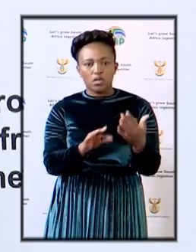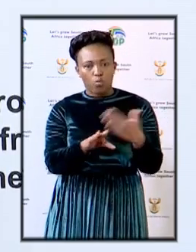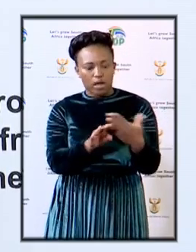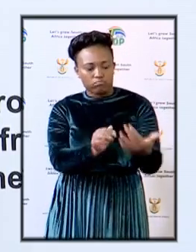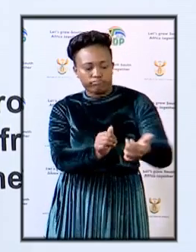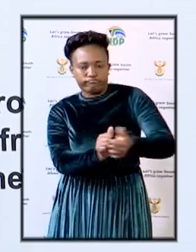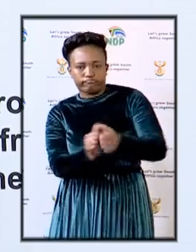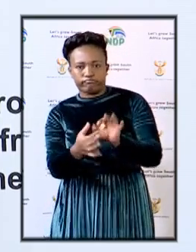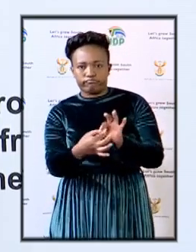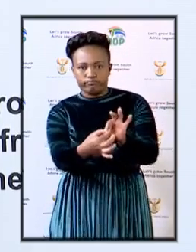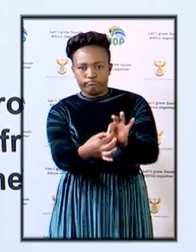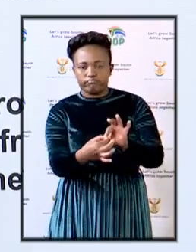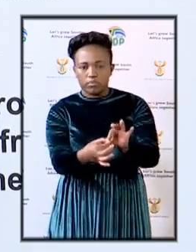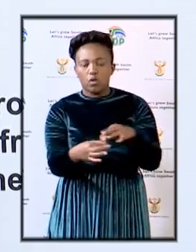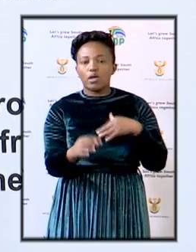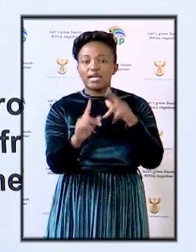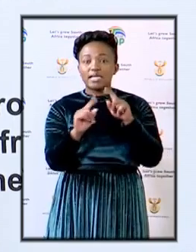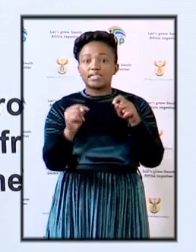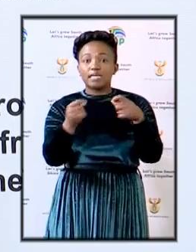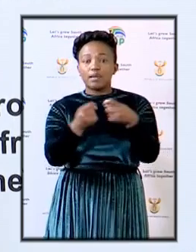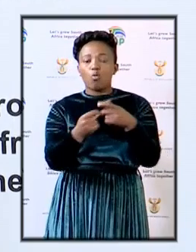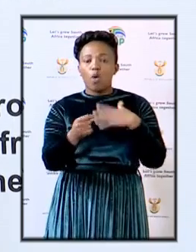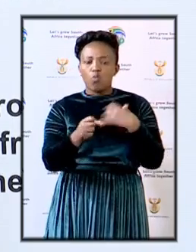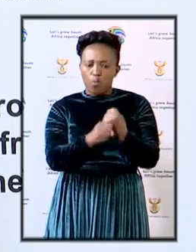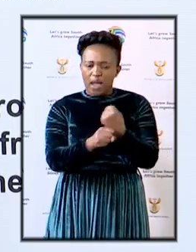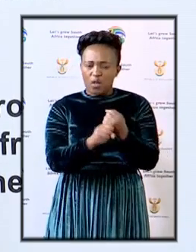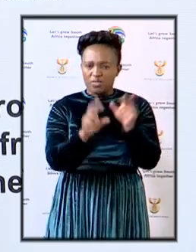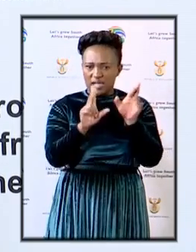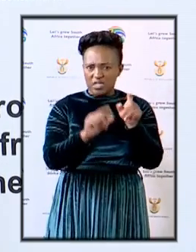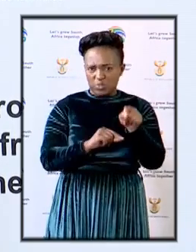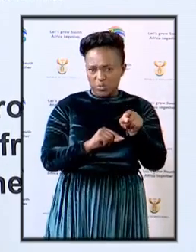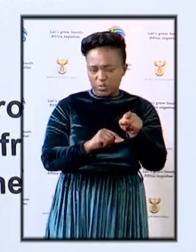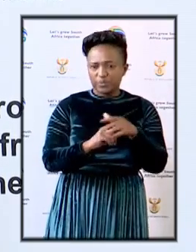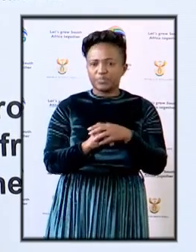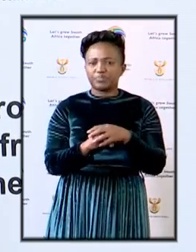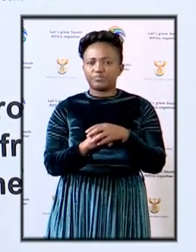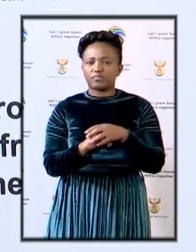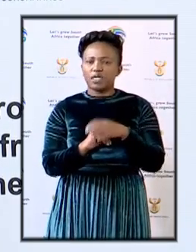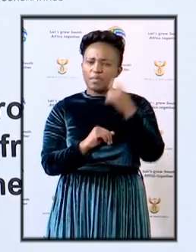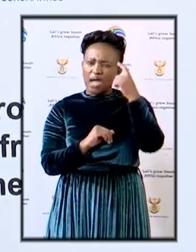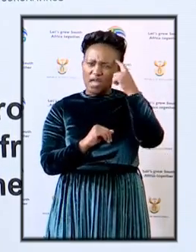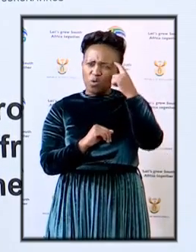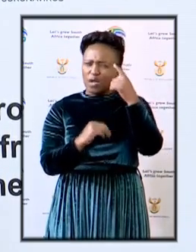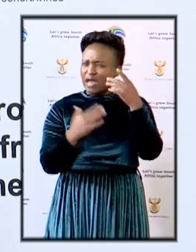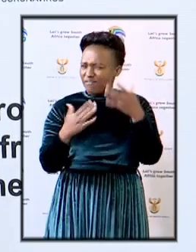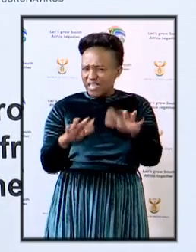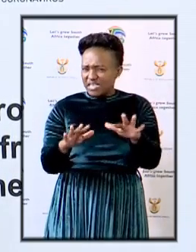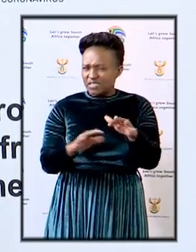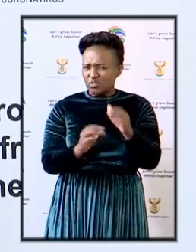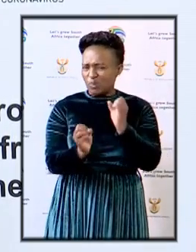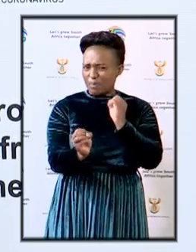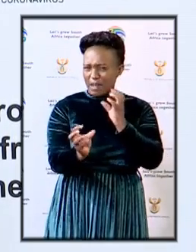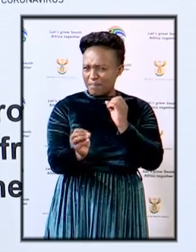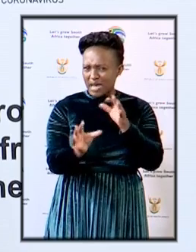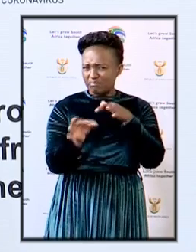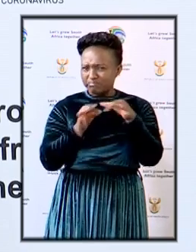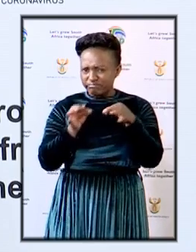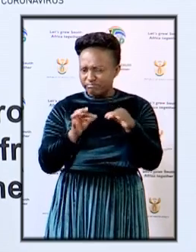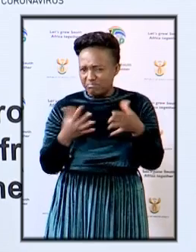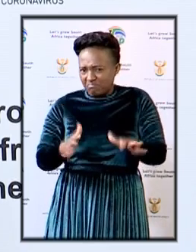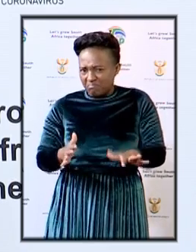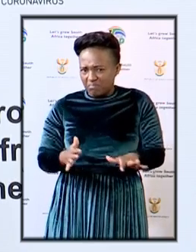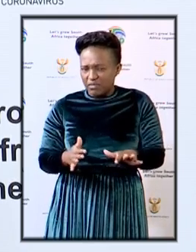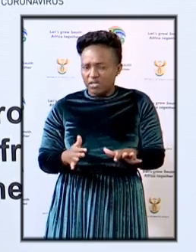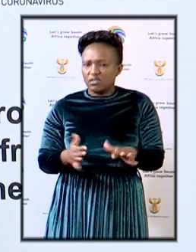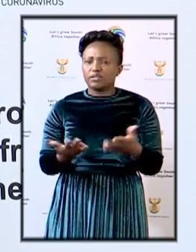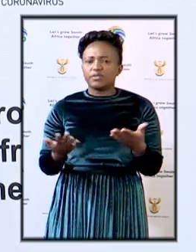closely and there's a team of people that are working together on this matter so I thought I'd address this earlier on you